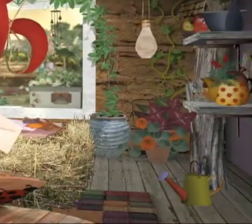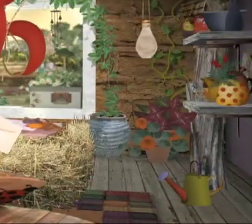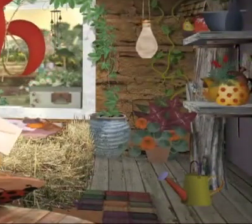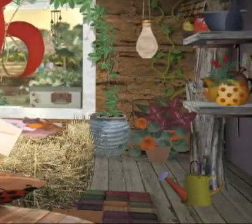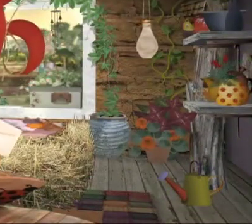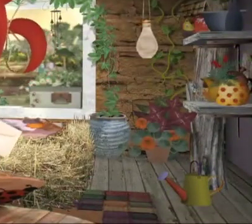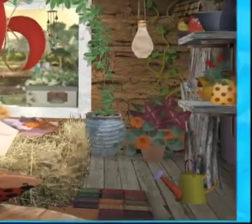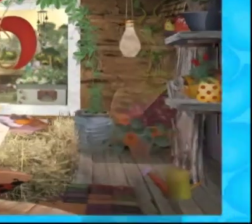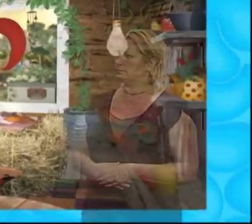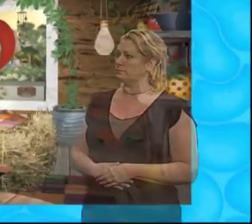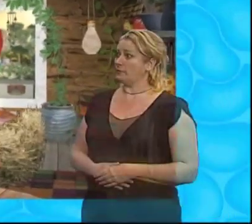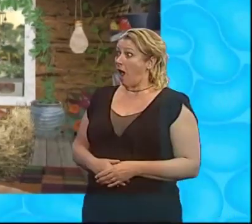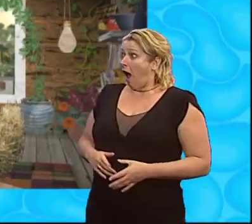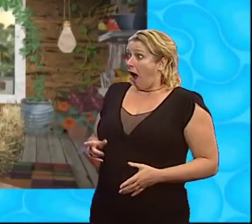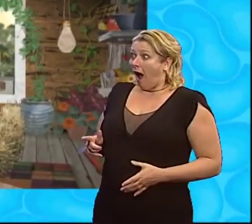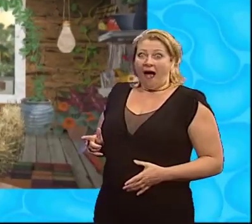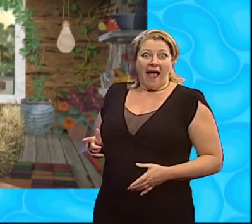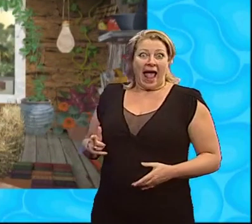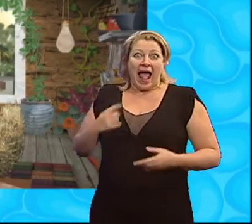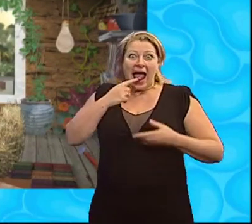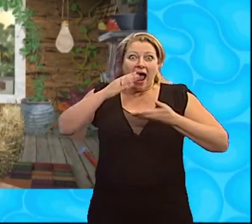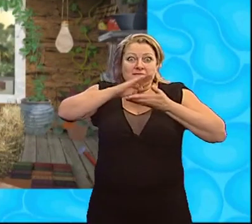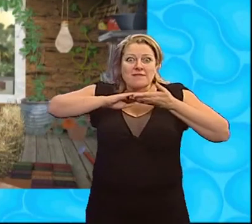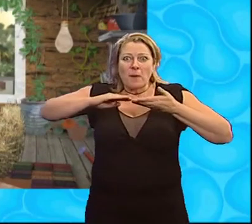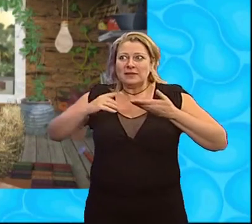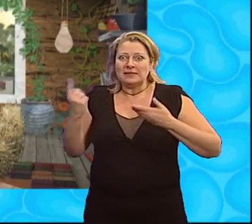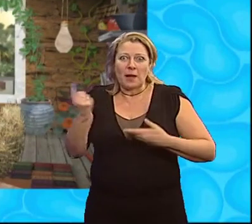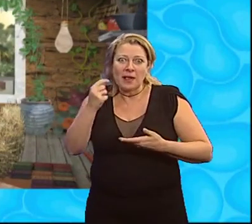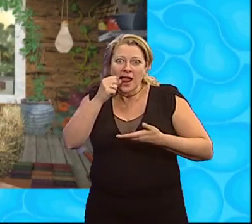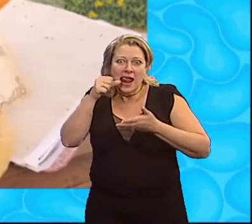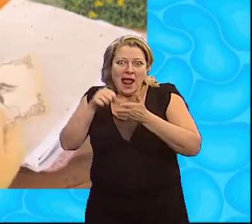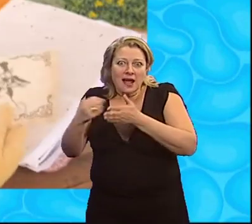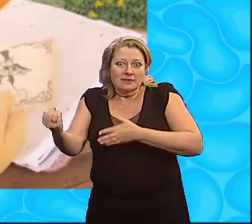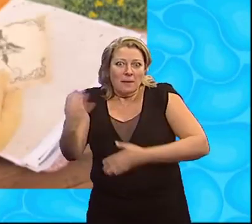An envelope! Did someone send me a letter?